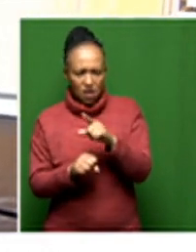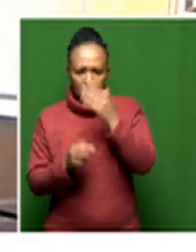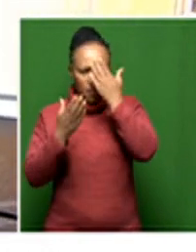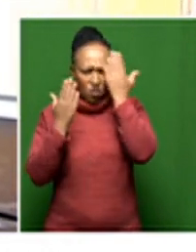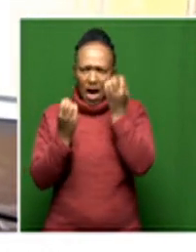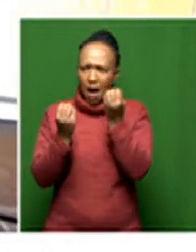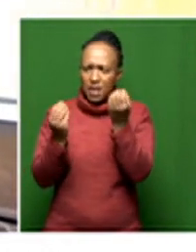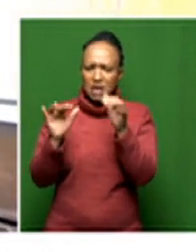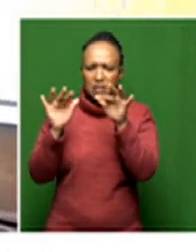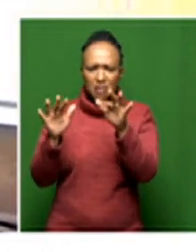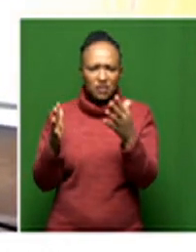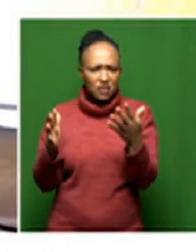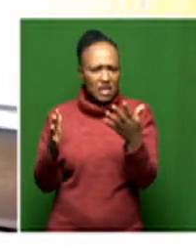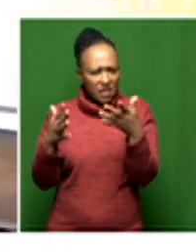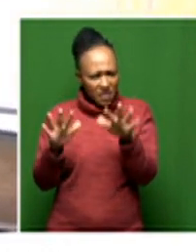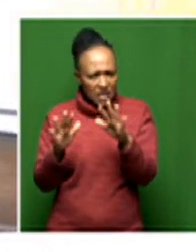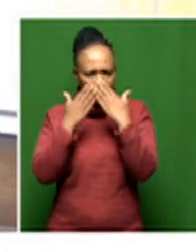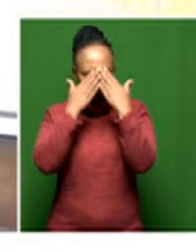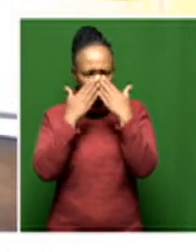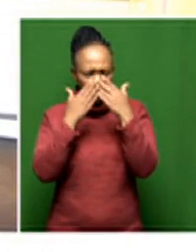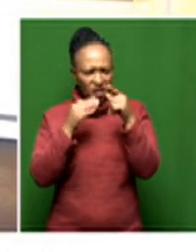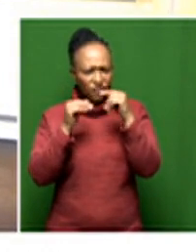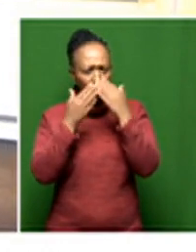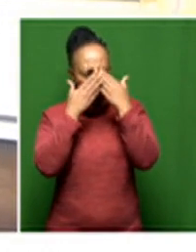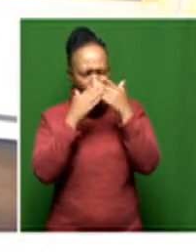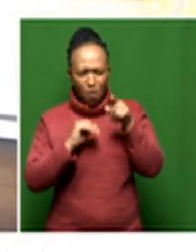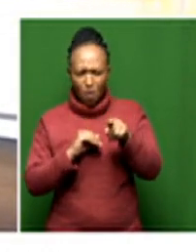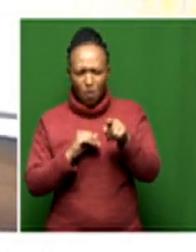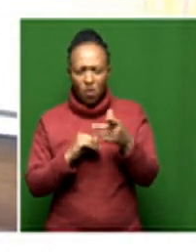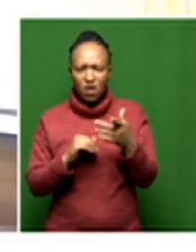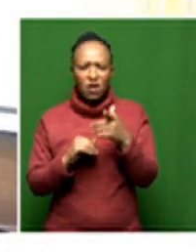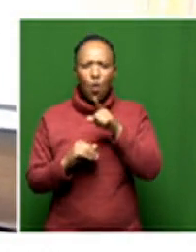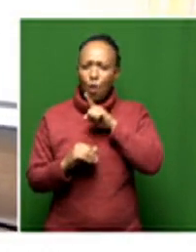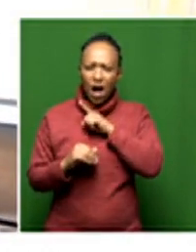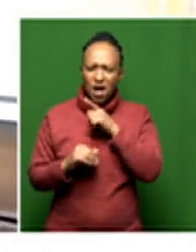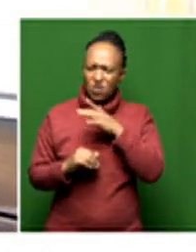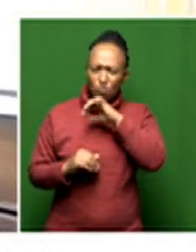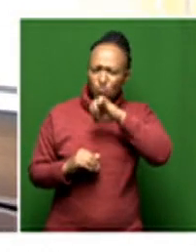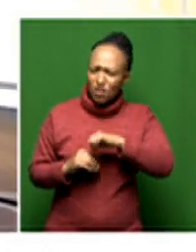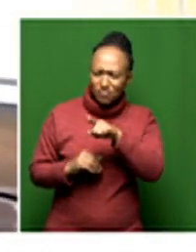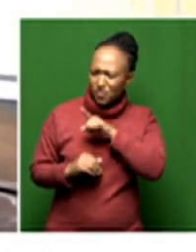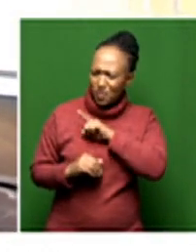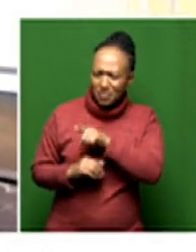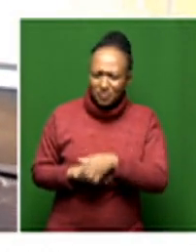how many people are actually taking that field of study at the moment but what attracted you to it